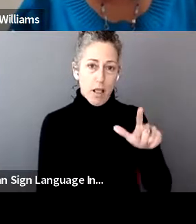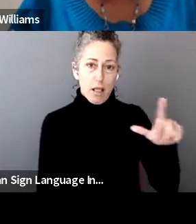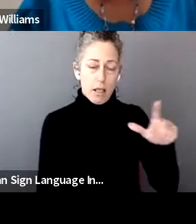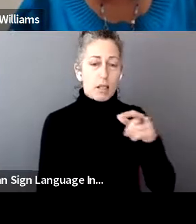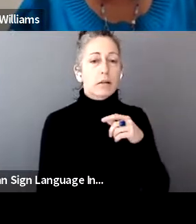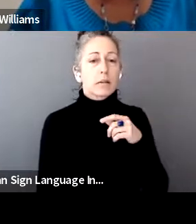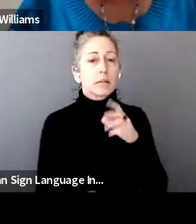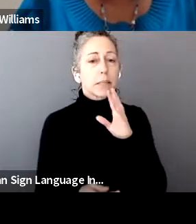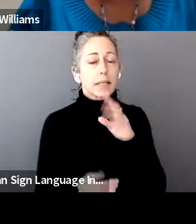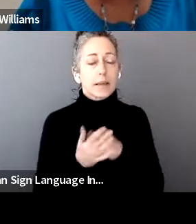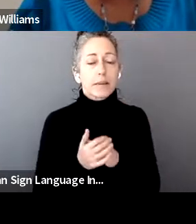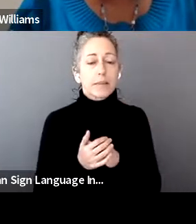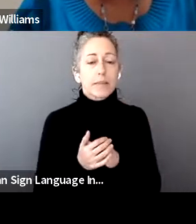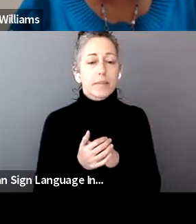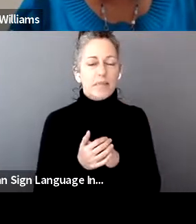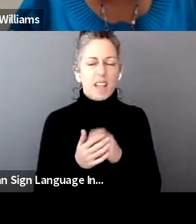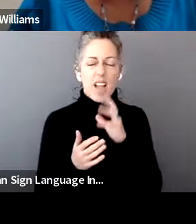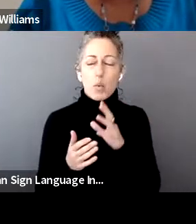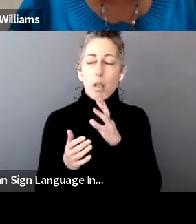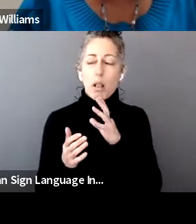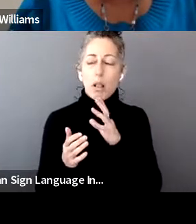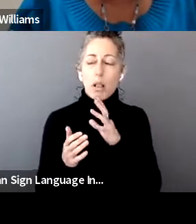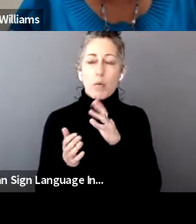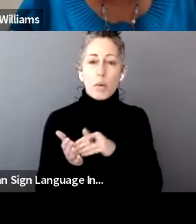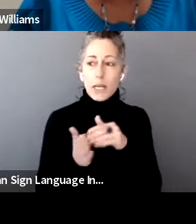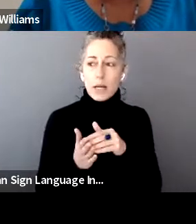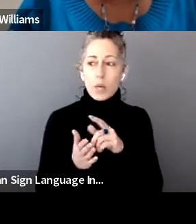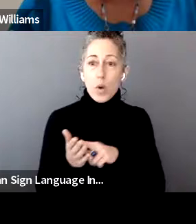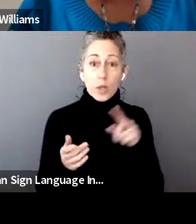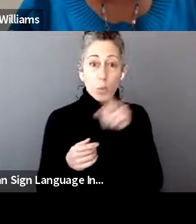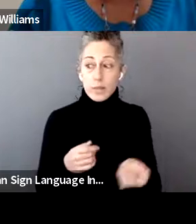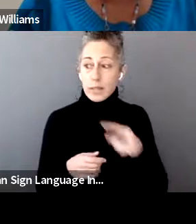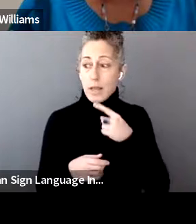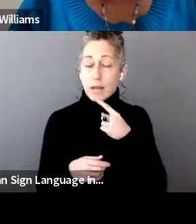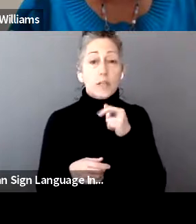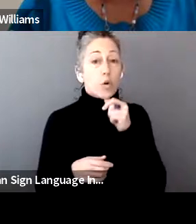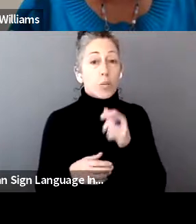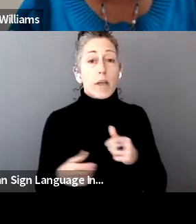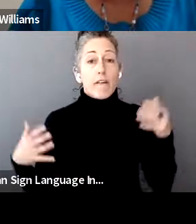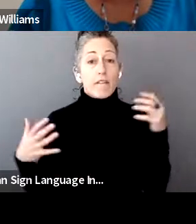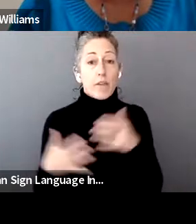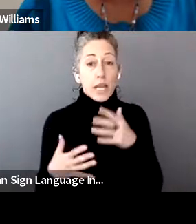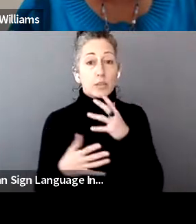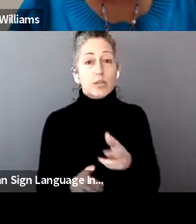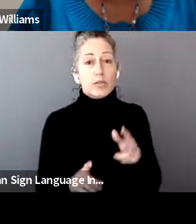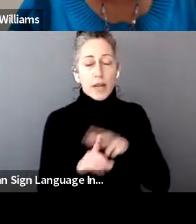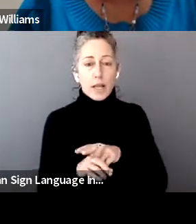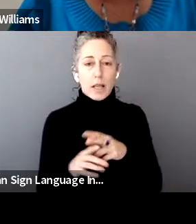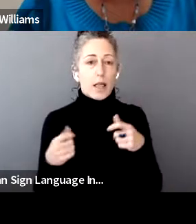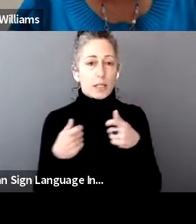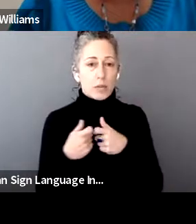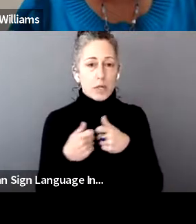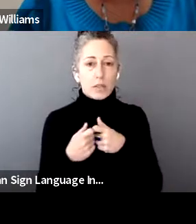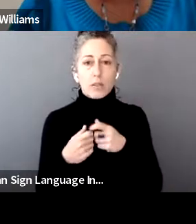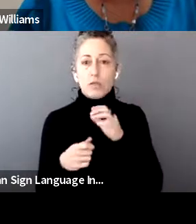that the other panelists have had, which is, you know, don't be afraid to take action, filing electronically, having a bank